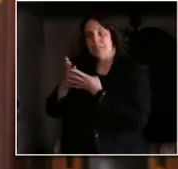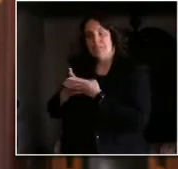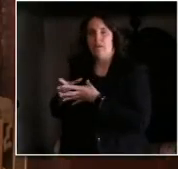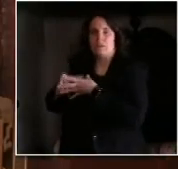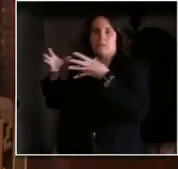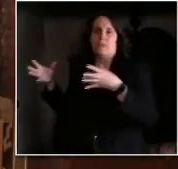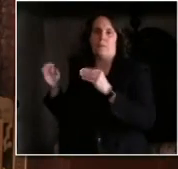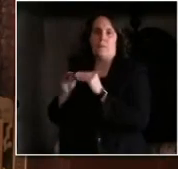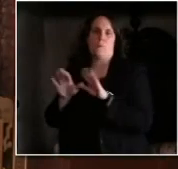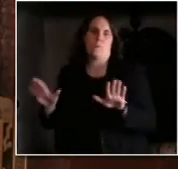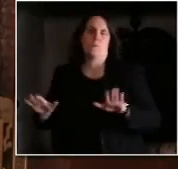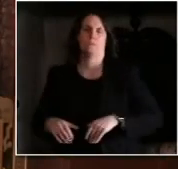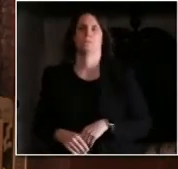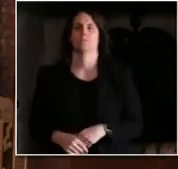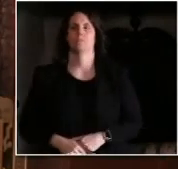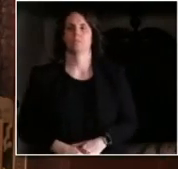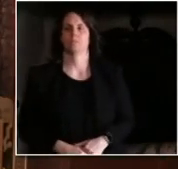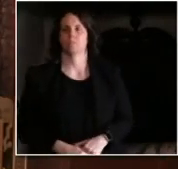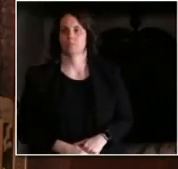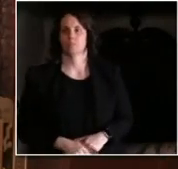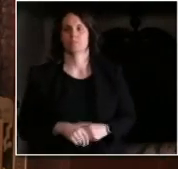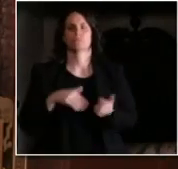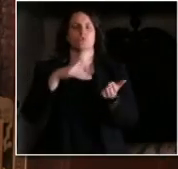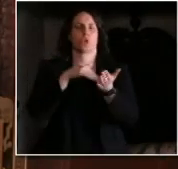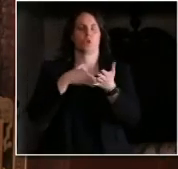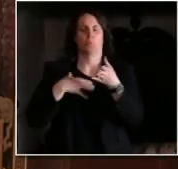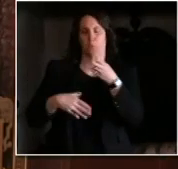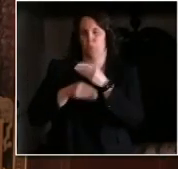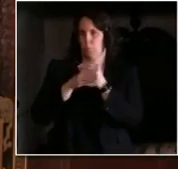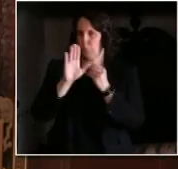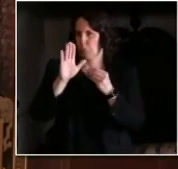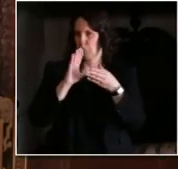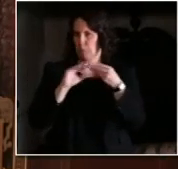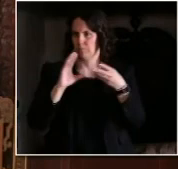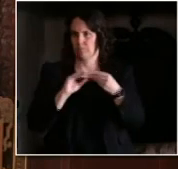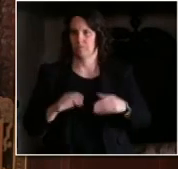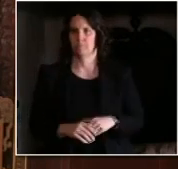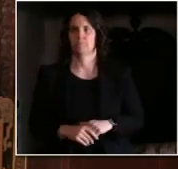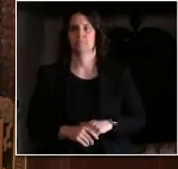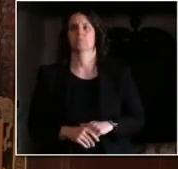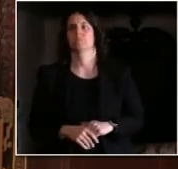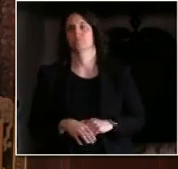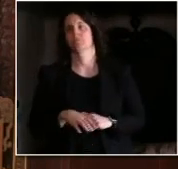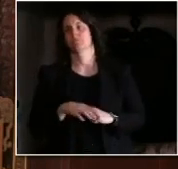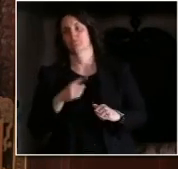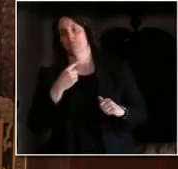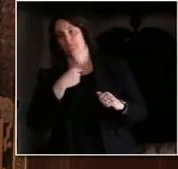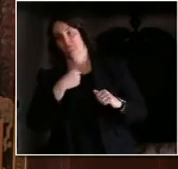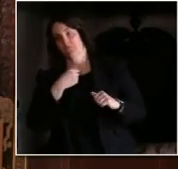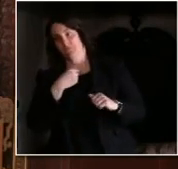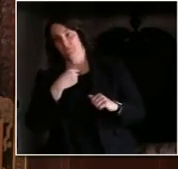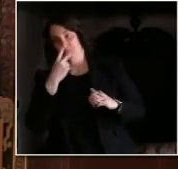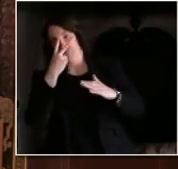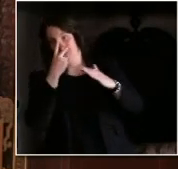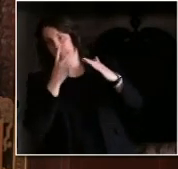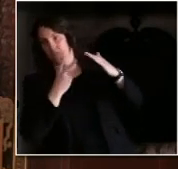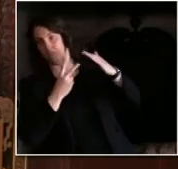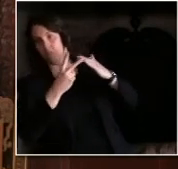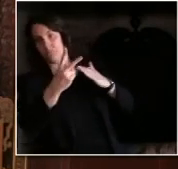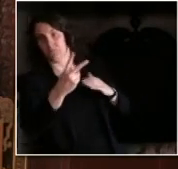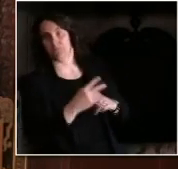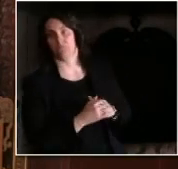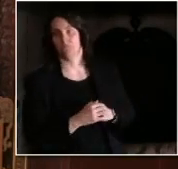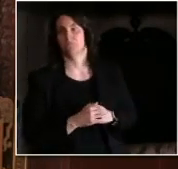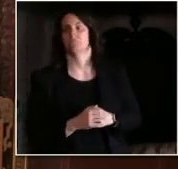think I'd add one more thing to that we do expect providers in routine settings and outpatient settings will be testing more patients for COVID